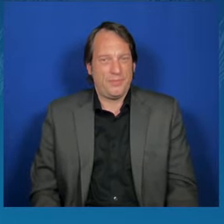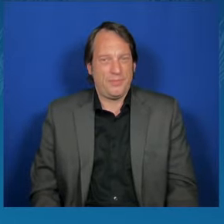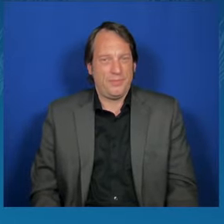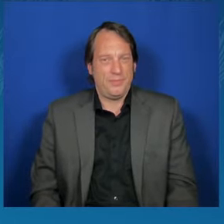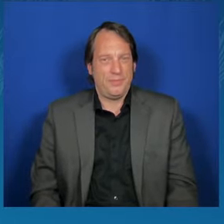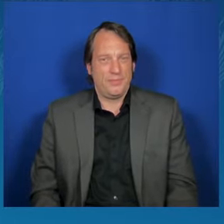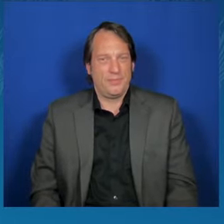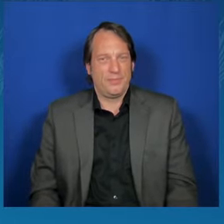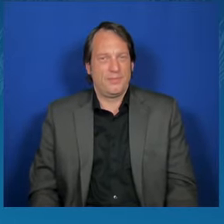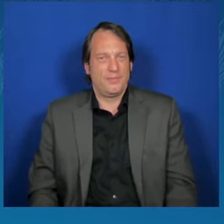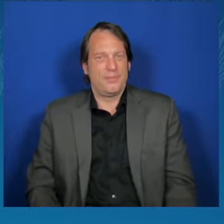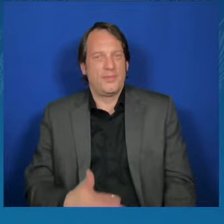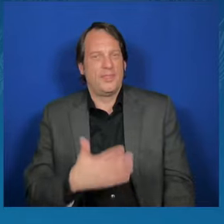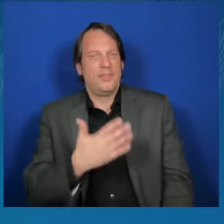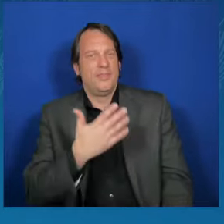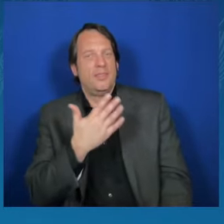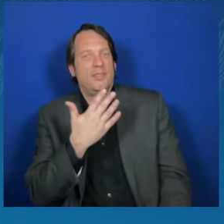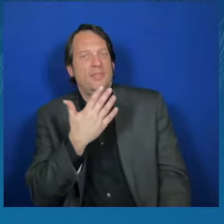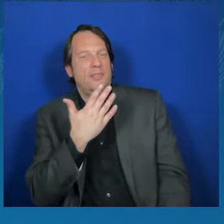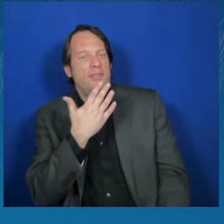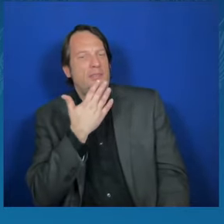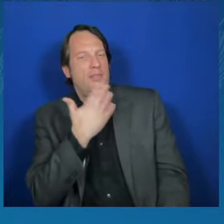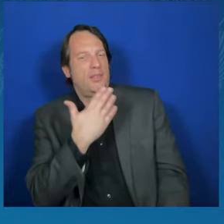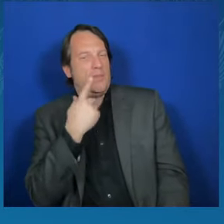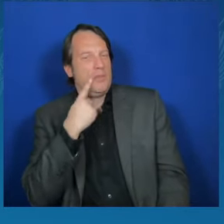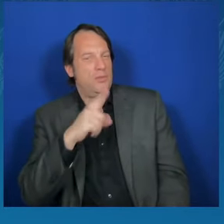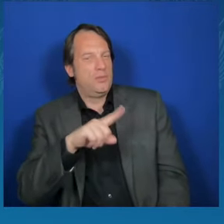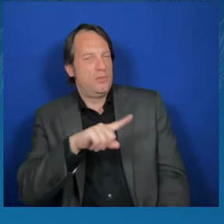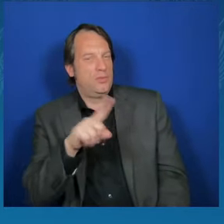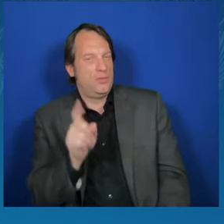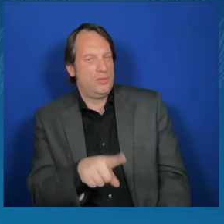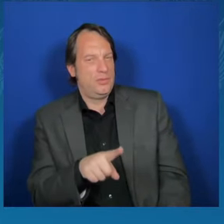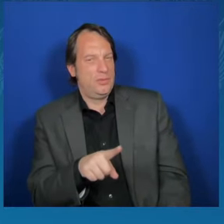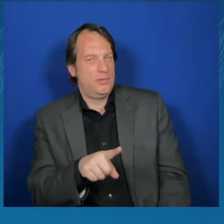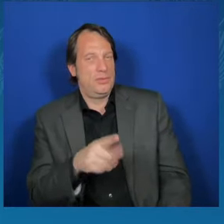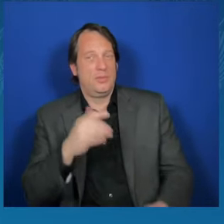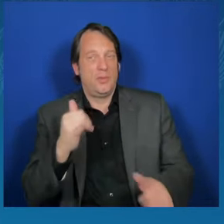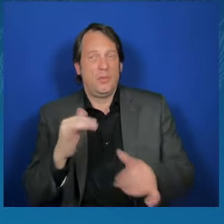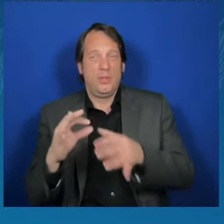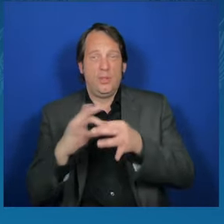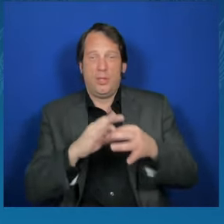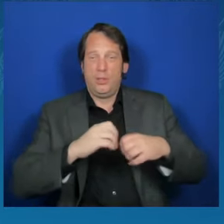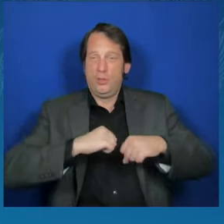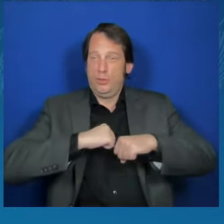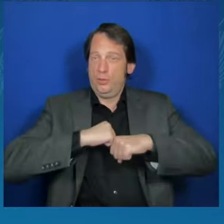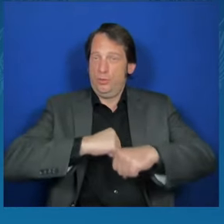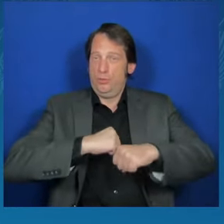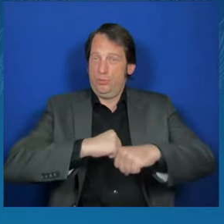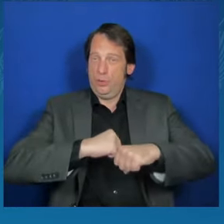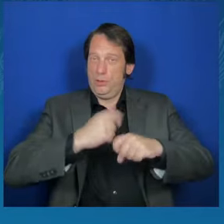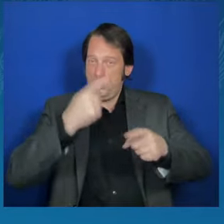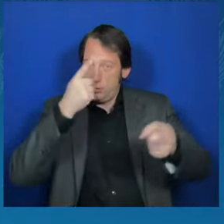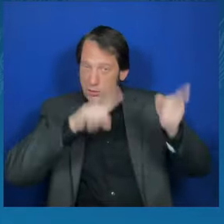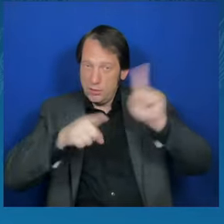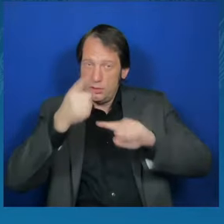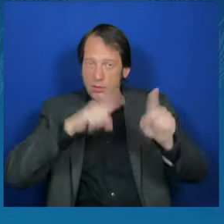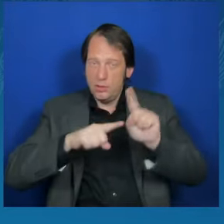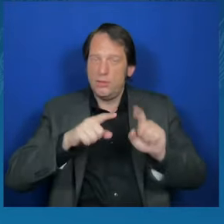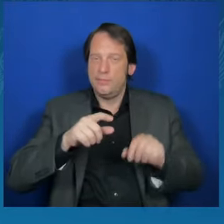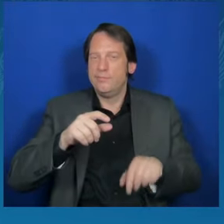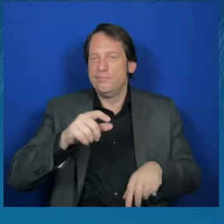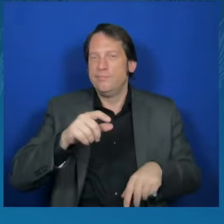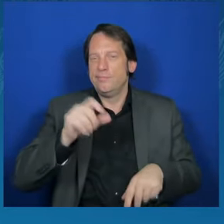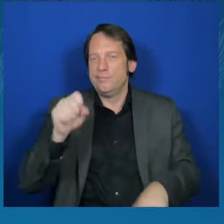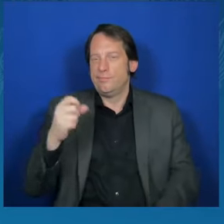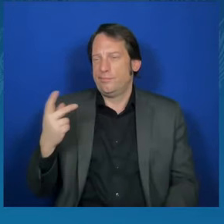As regards the security guarantees, right? So regarding the security guarantees, yes, our teams are working. We have held already two